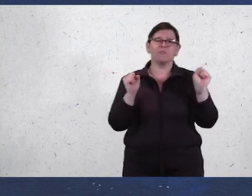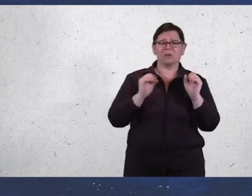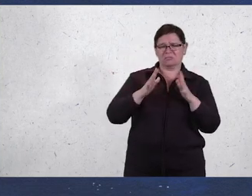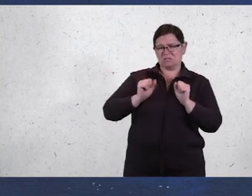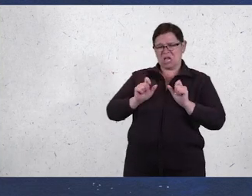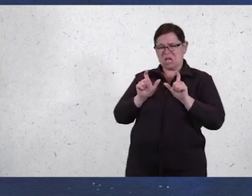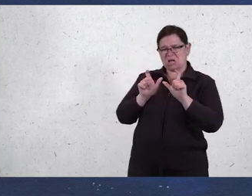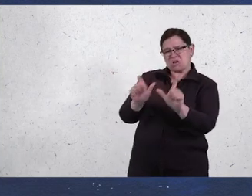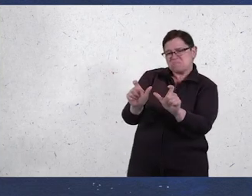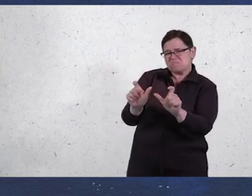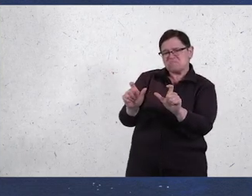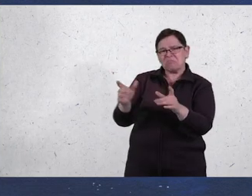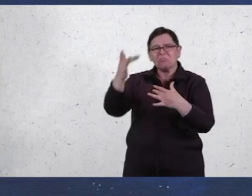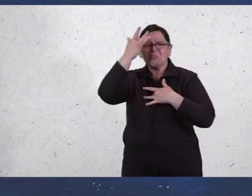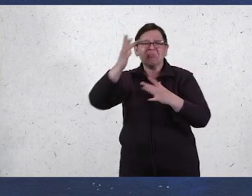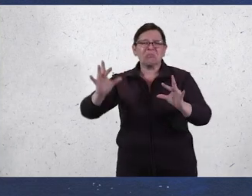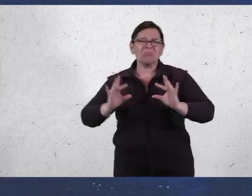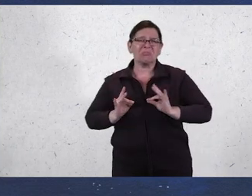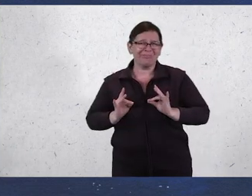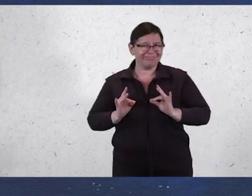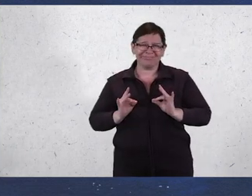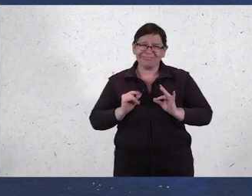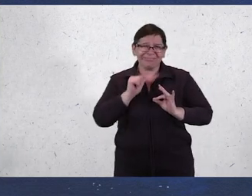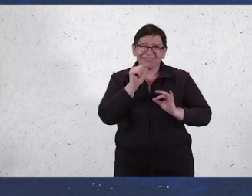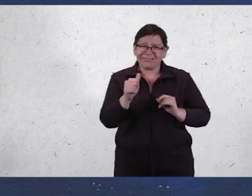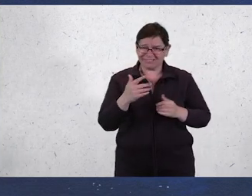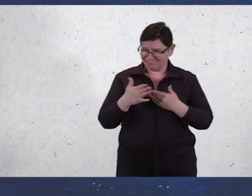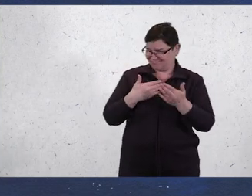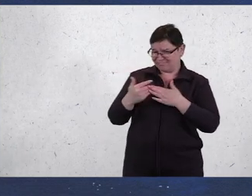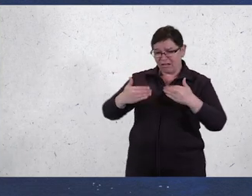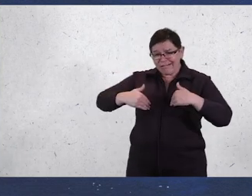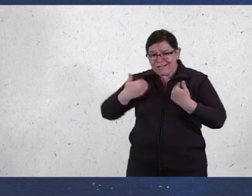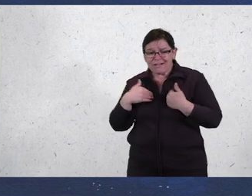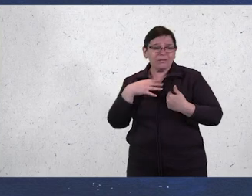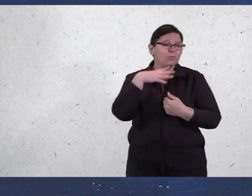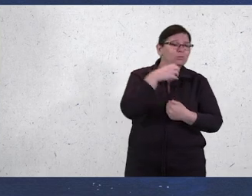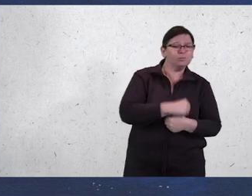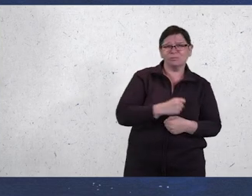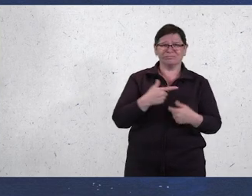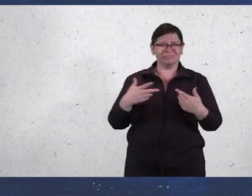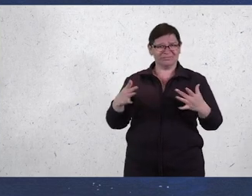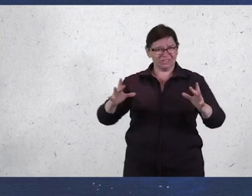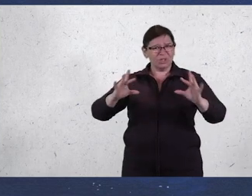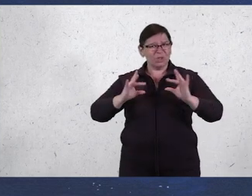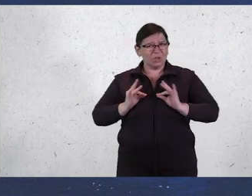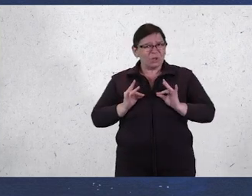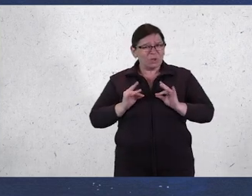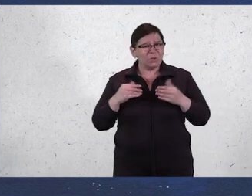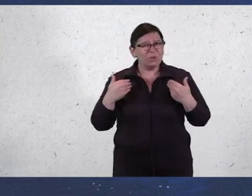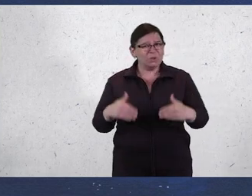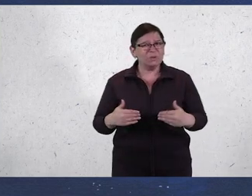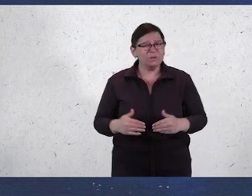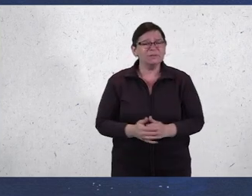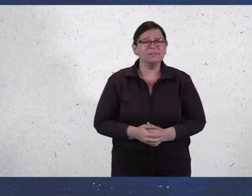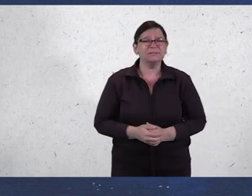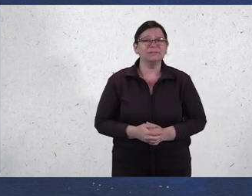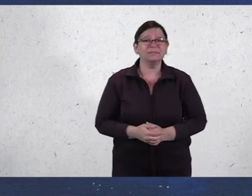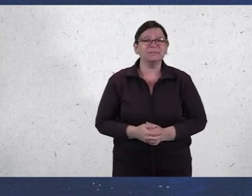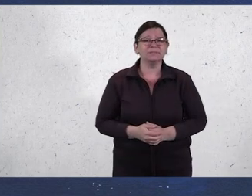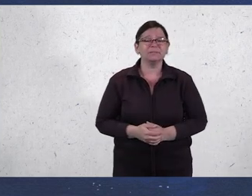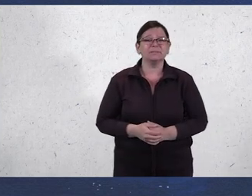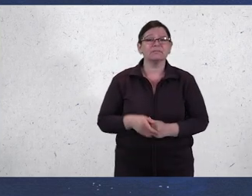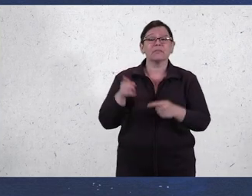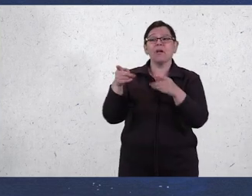are not impenetrable shields against post-viral disease, which can strike anyone, even those in the prime of their youth when their